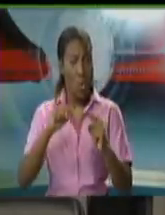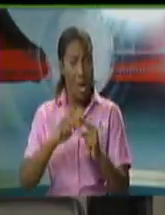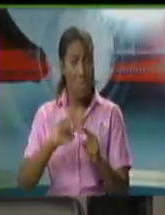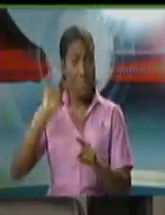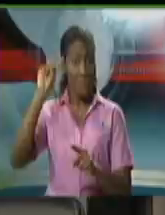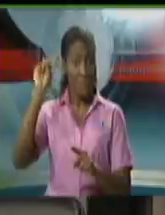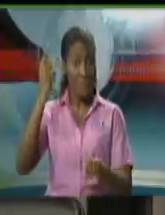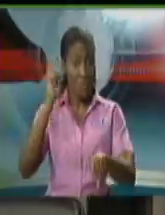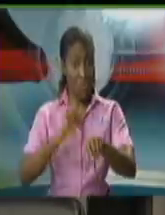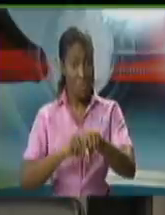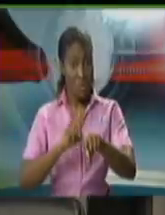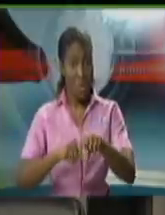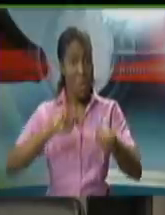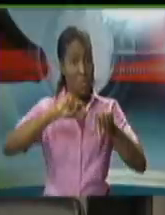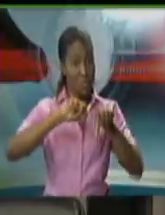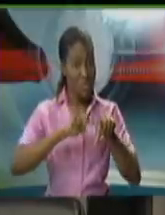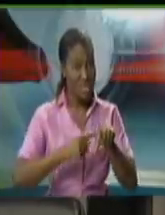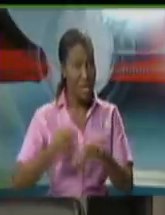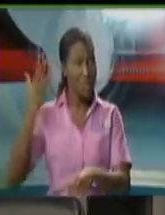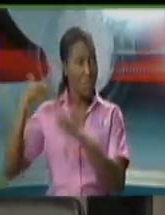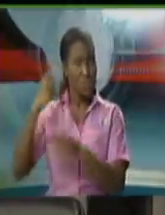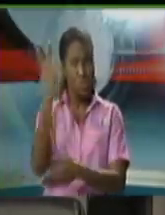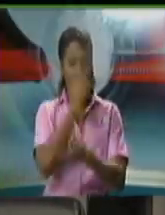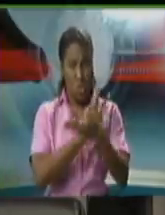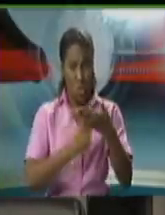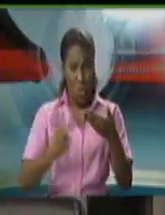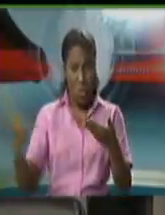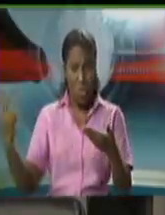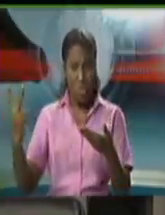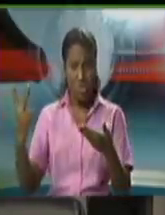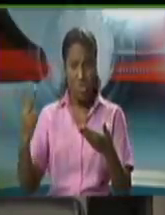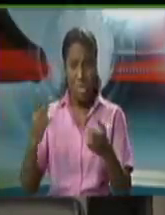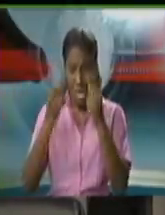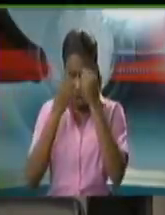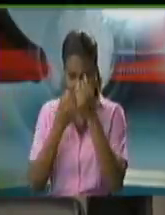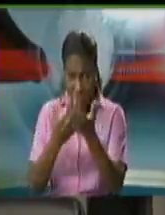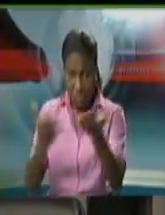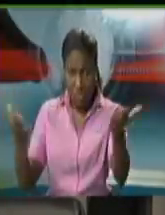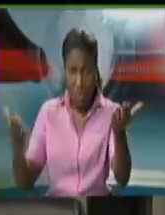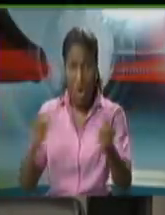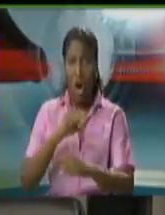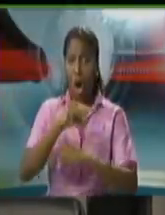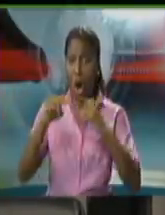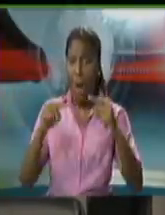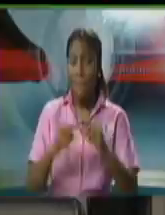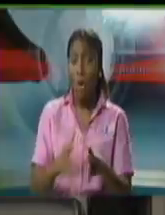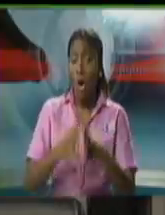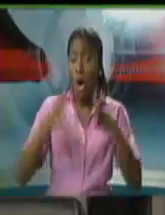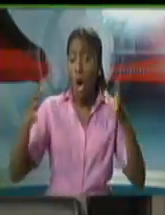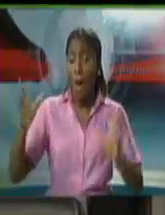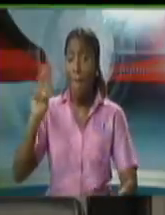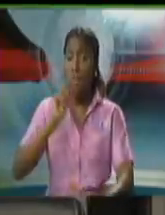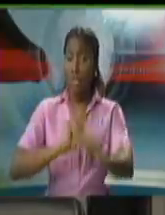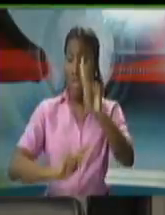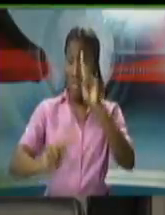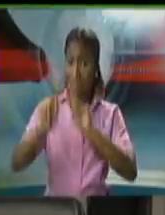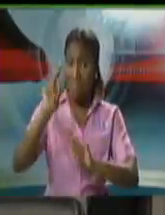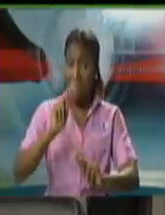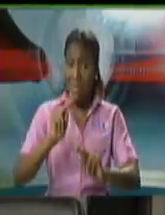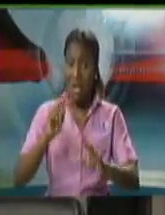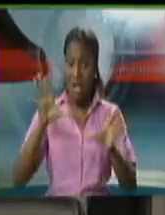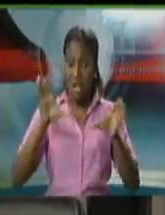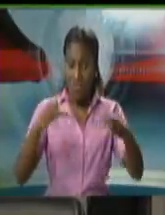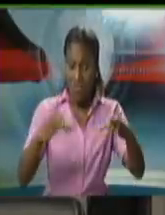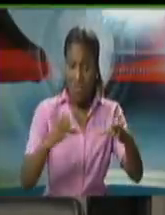you that, maybe about two weeks ago, the caseload per million in any country was 104 cases per million